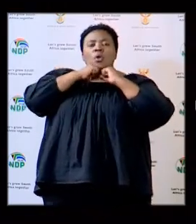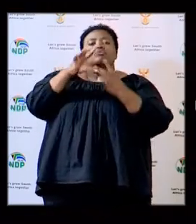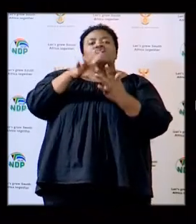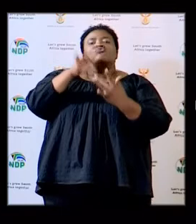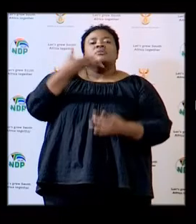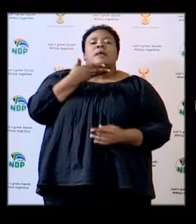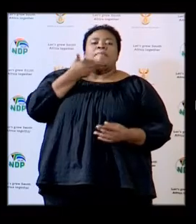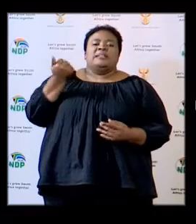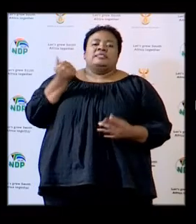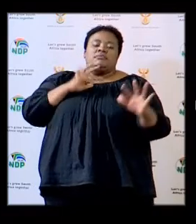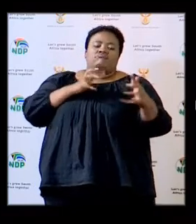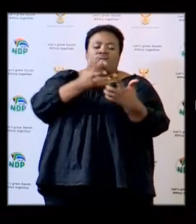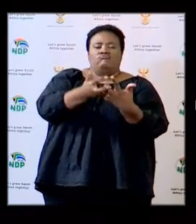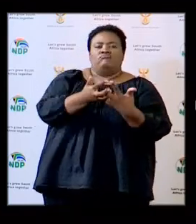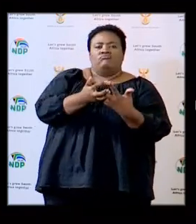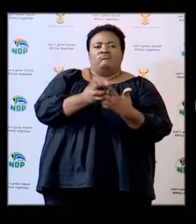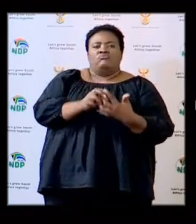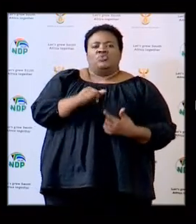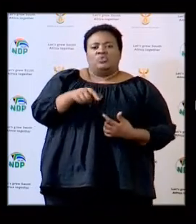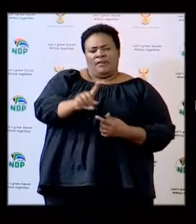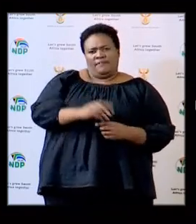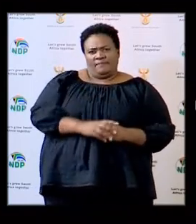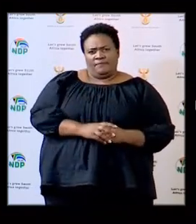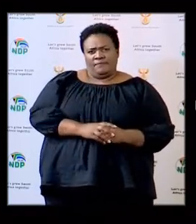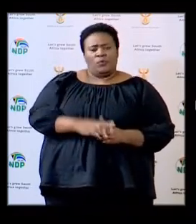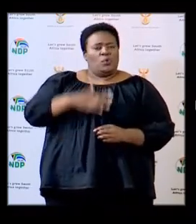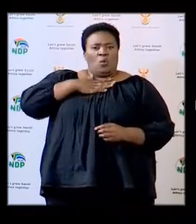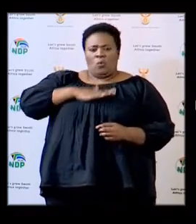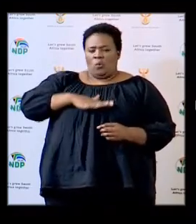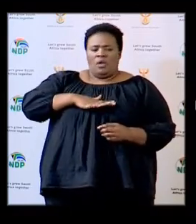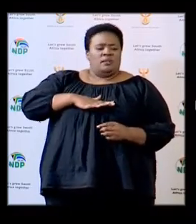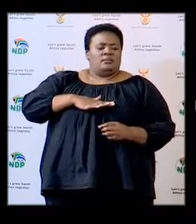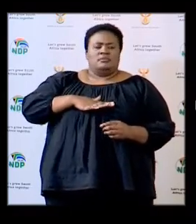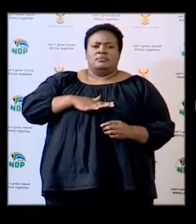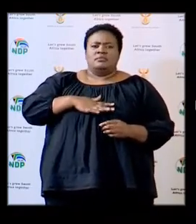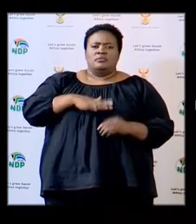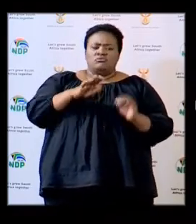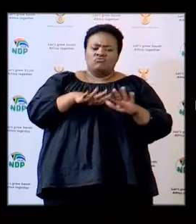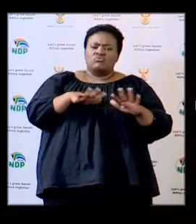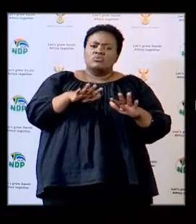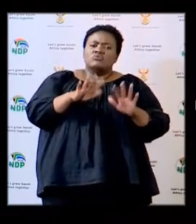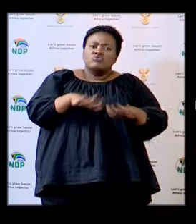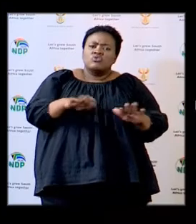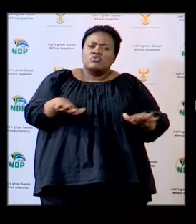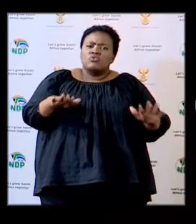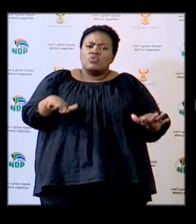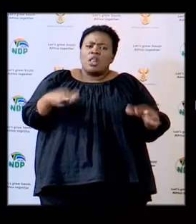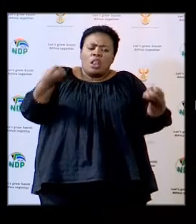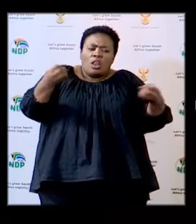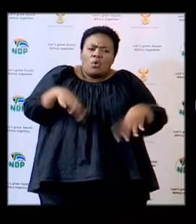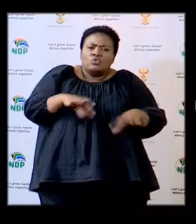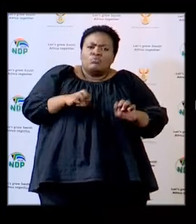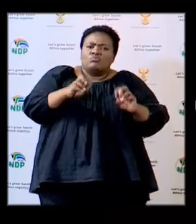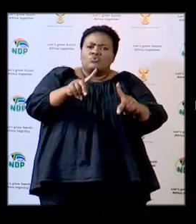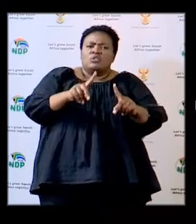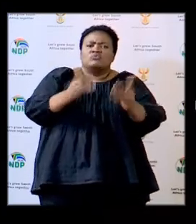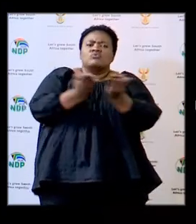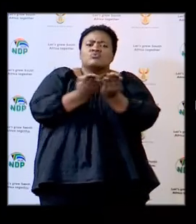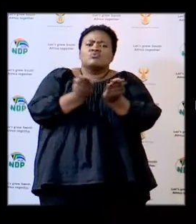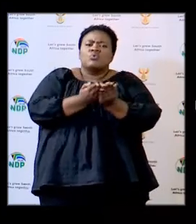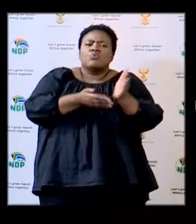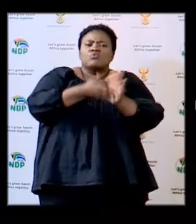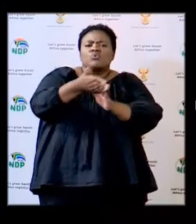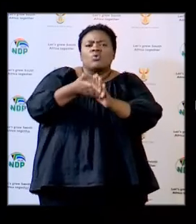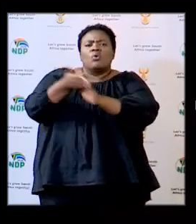best option that should that we don't want the situation where a generation of learners miss an opportunity to go to school because all